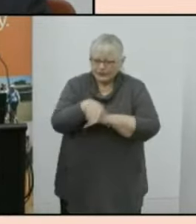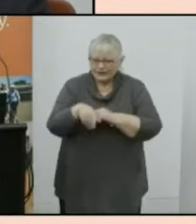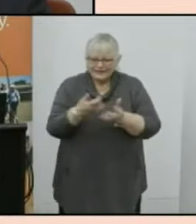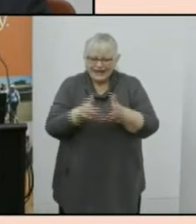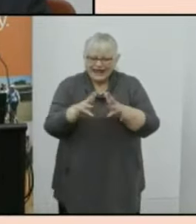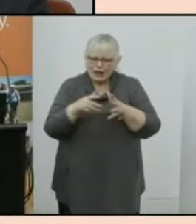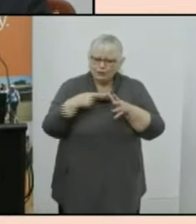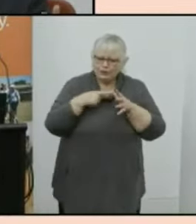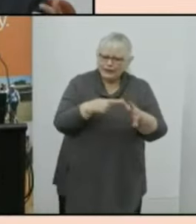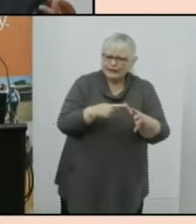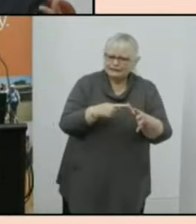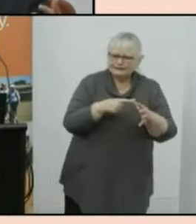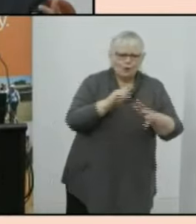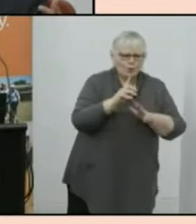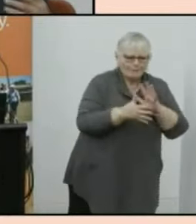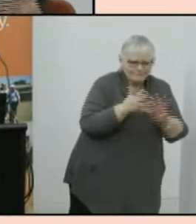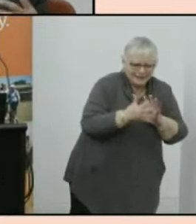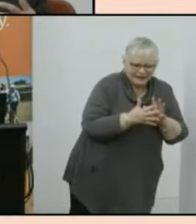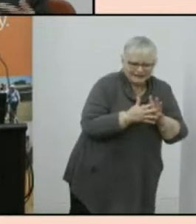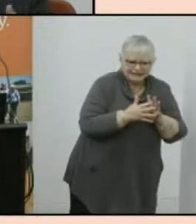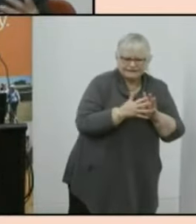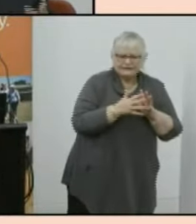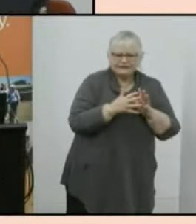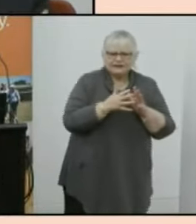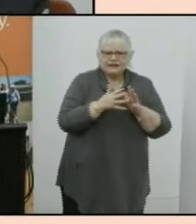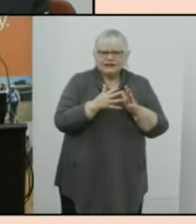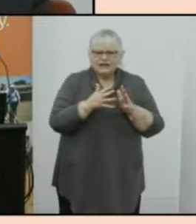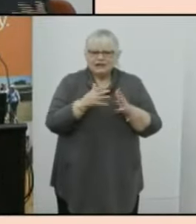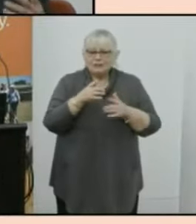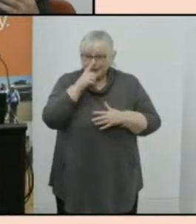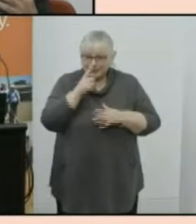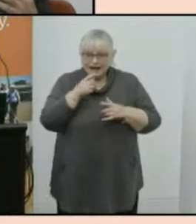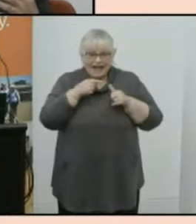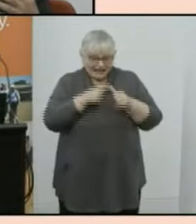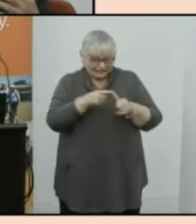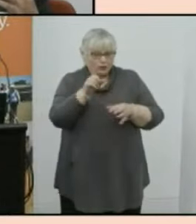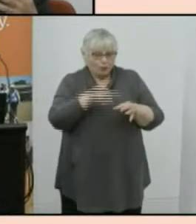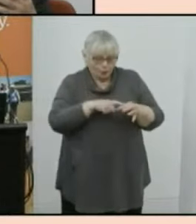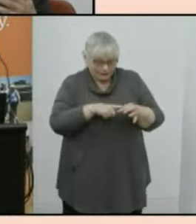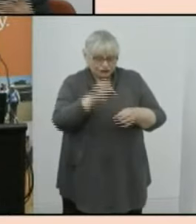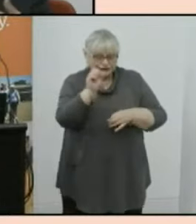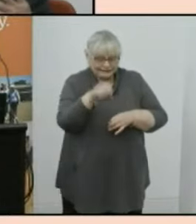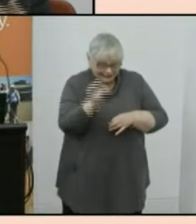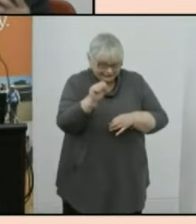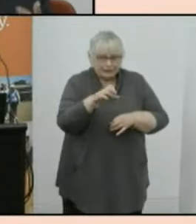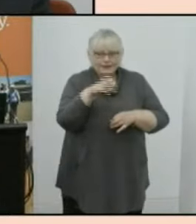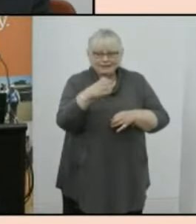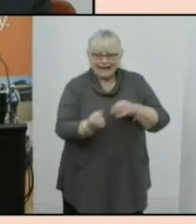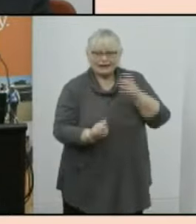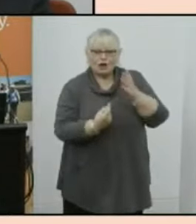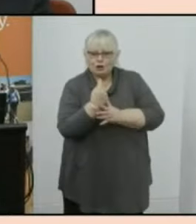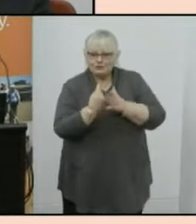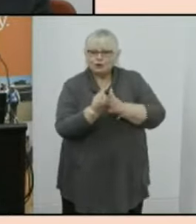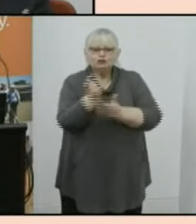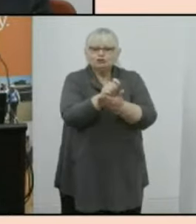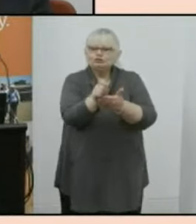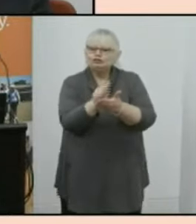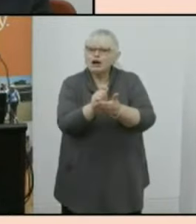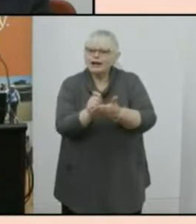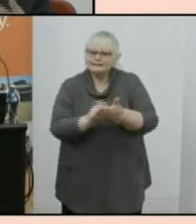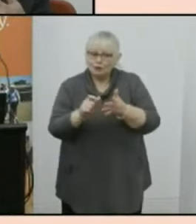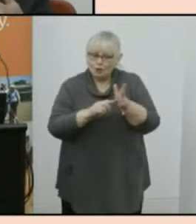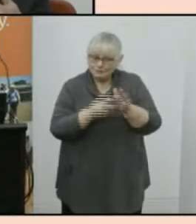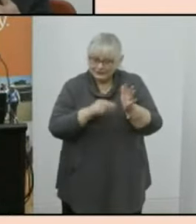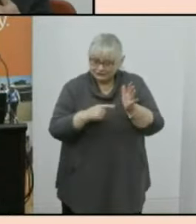how those answers were um so people not only answered the question but also uh had an opportunity to write um to write